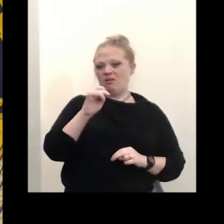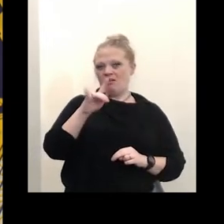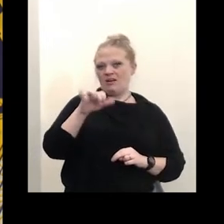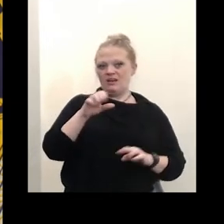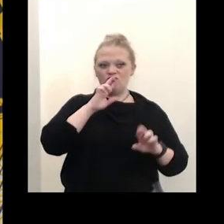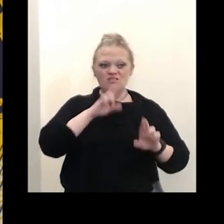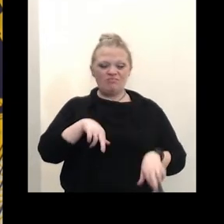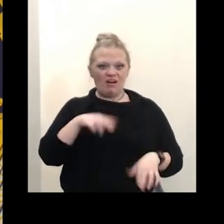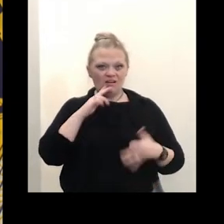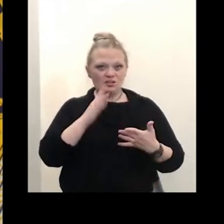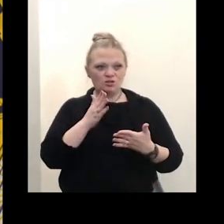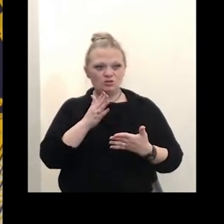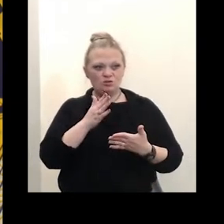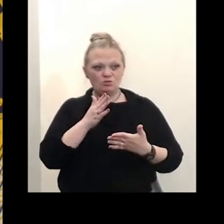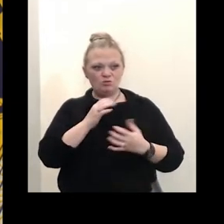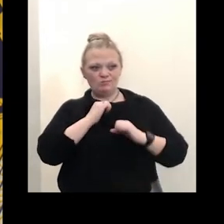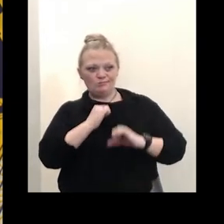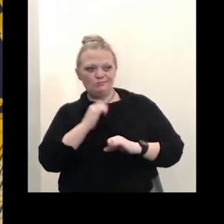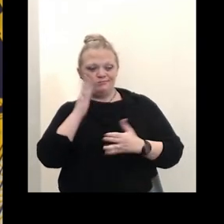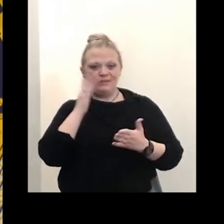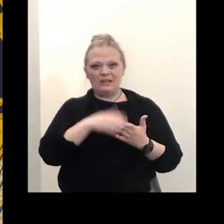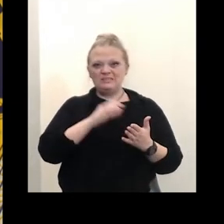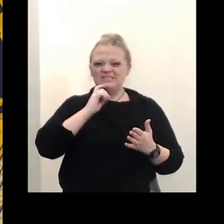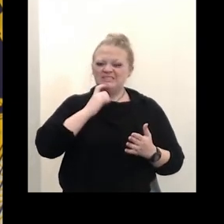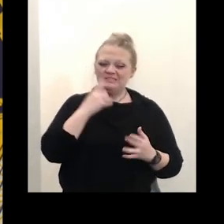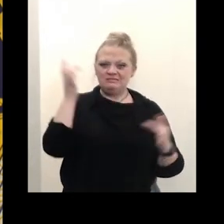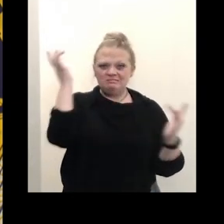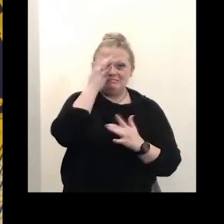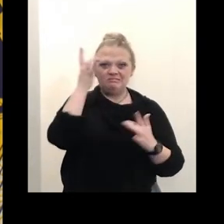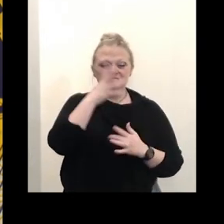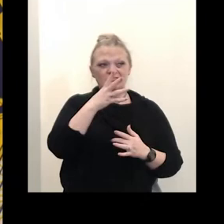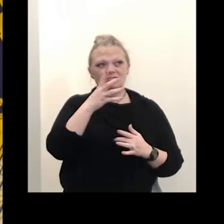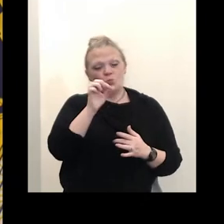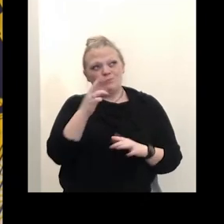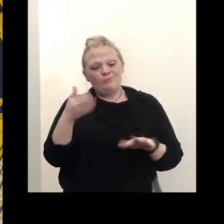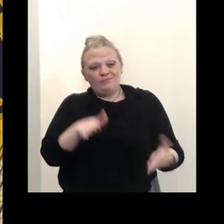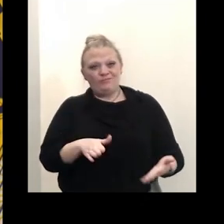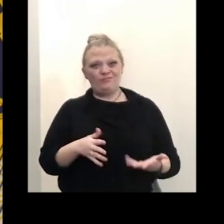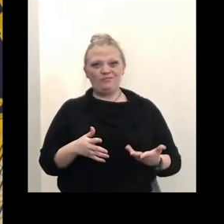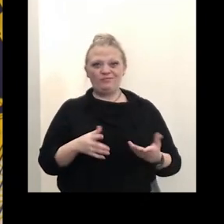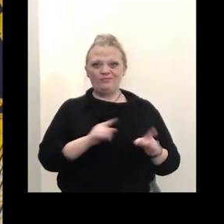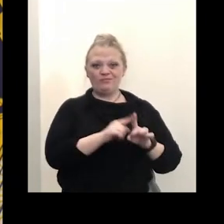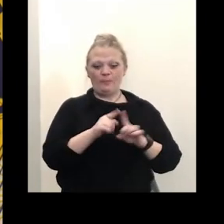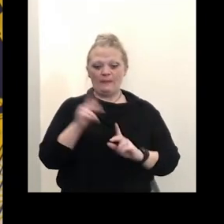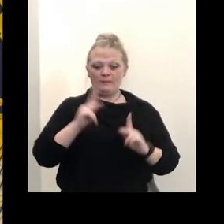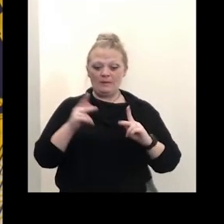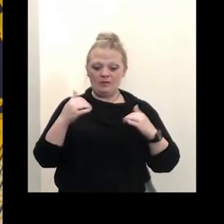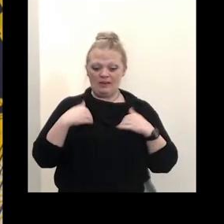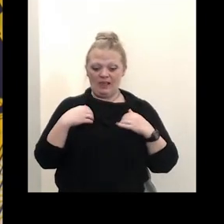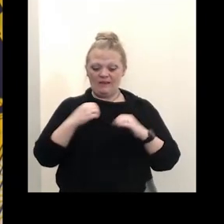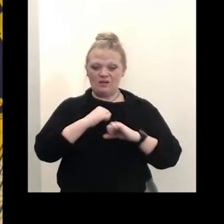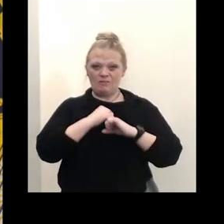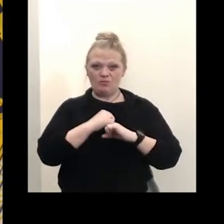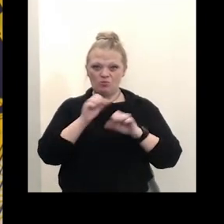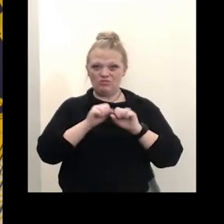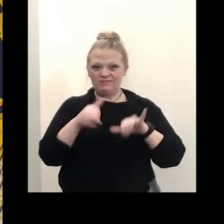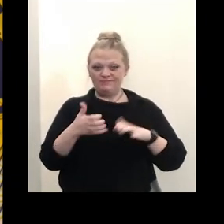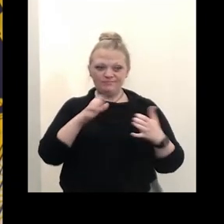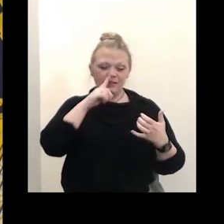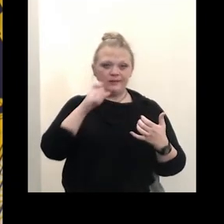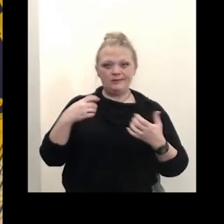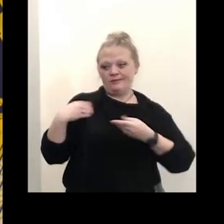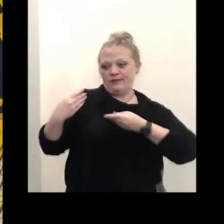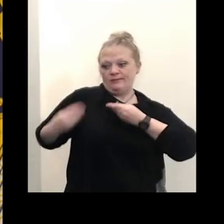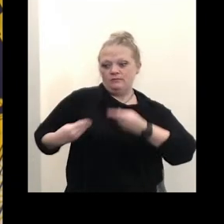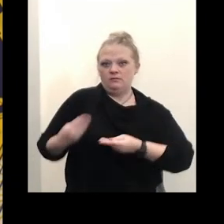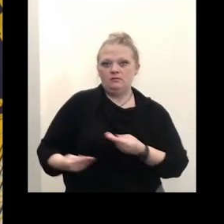illness and death and uh you know um you know in addition to people who are immunocompromised um because they have a hereditary disorder or